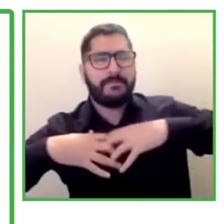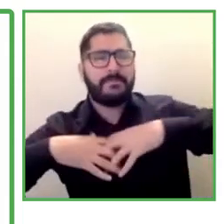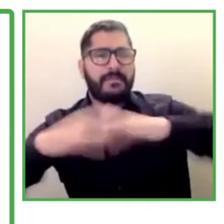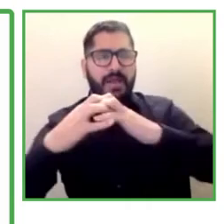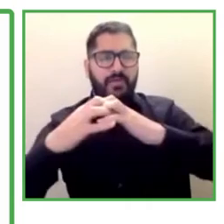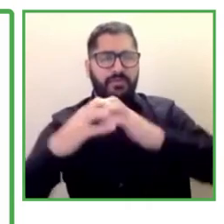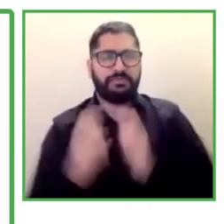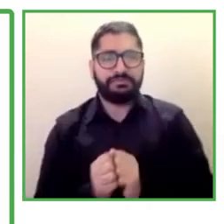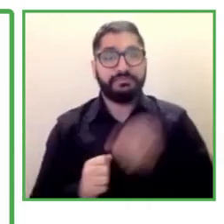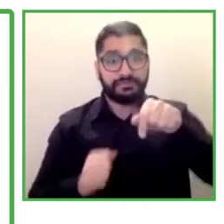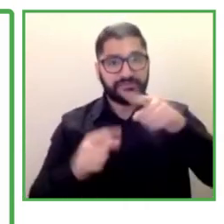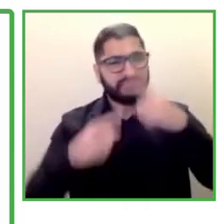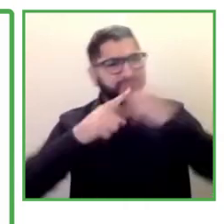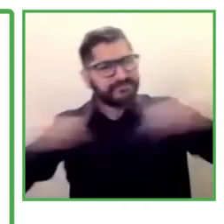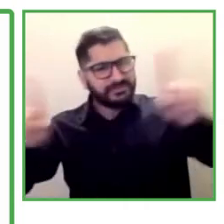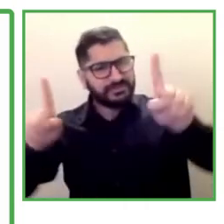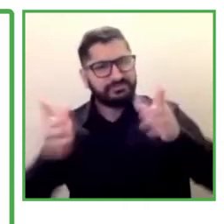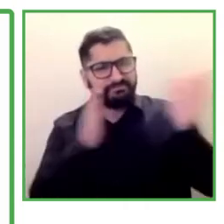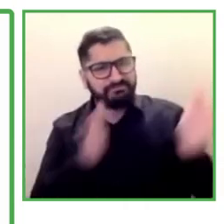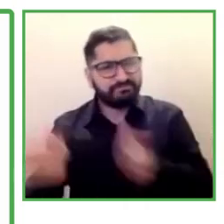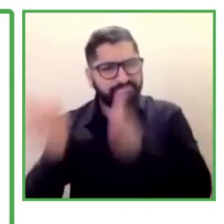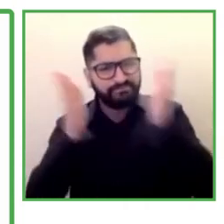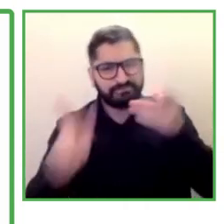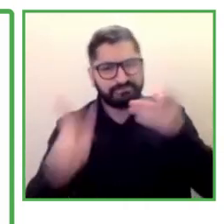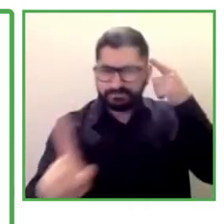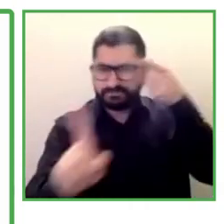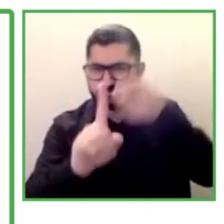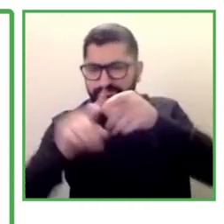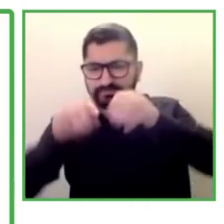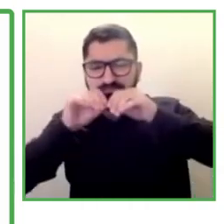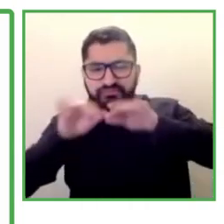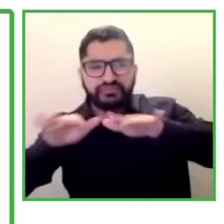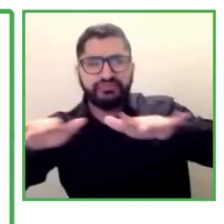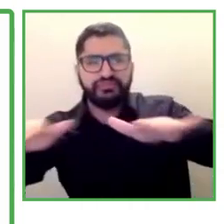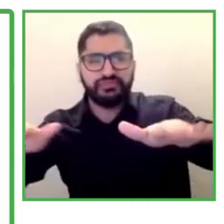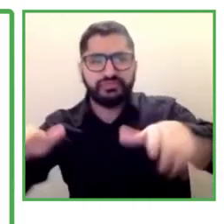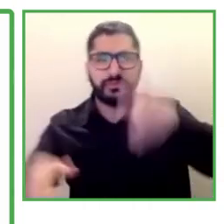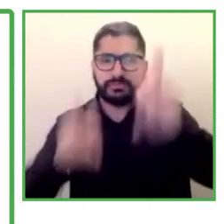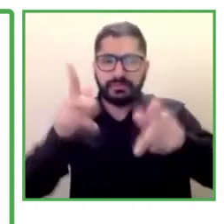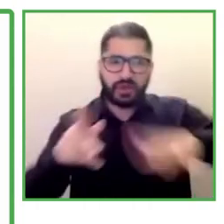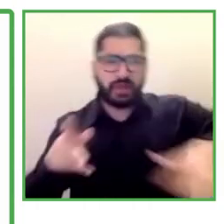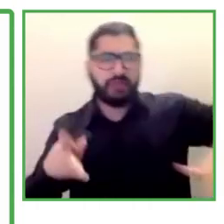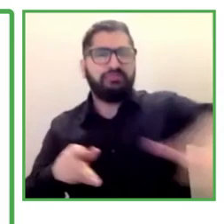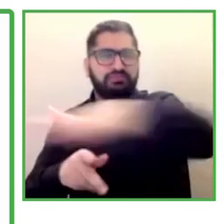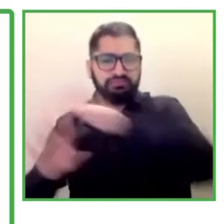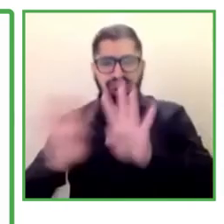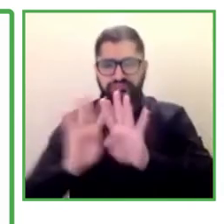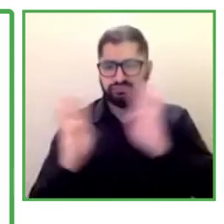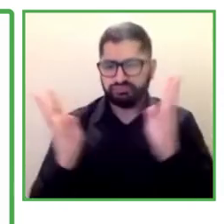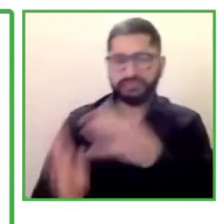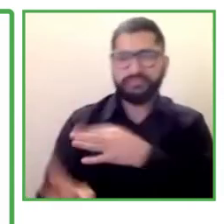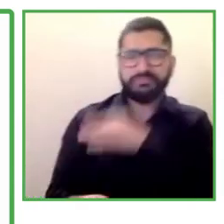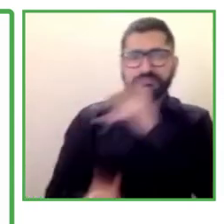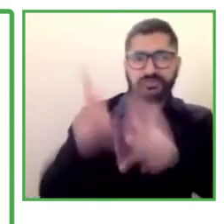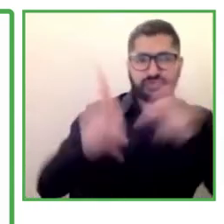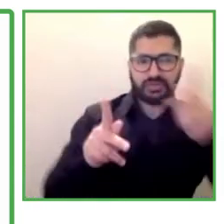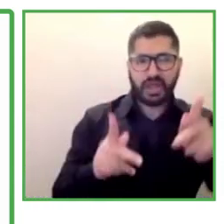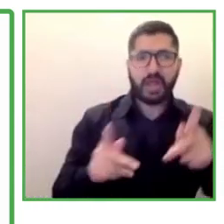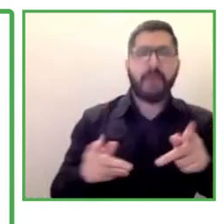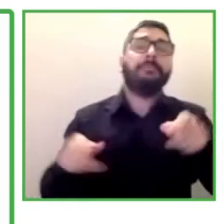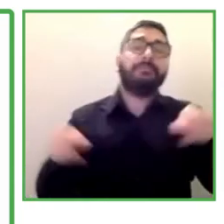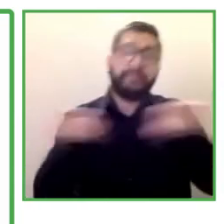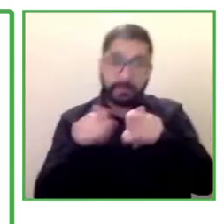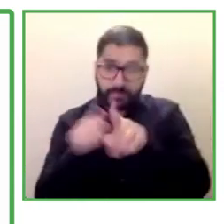players, civil society and others. As a group, I wanted to tell you that we have defined a 2025